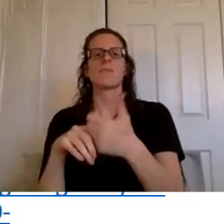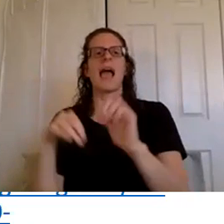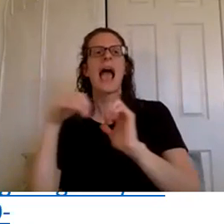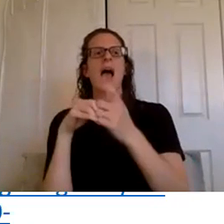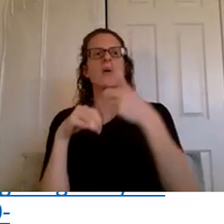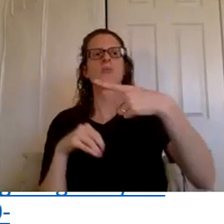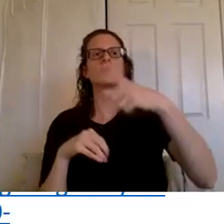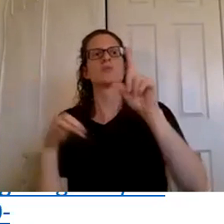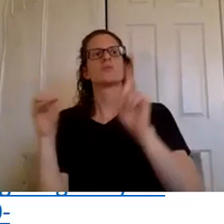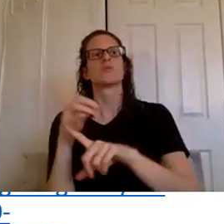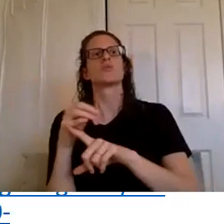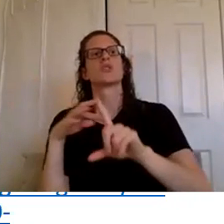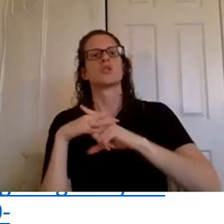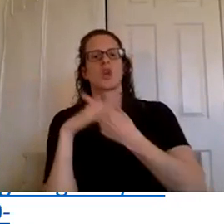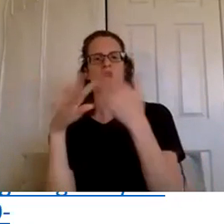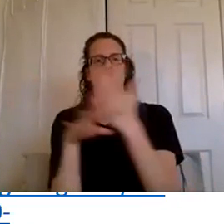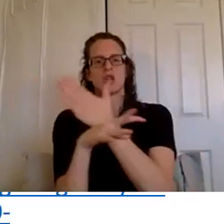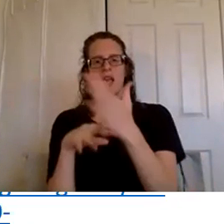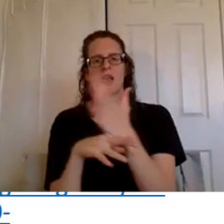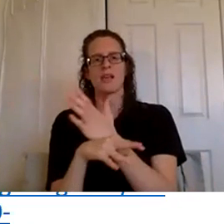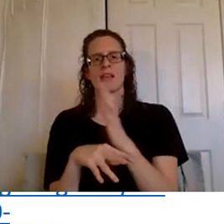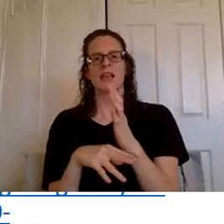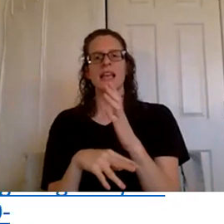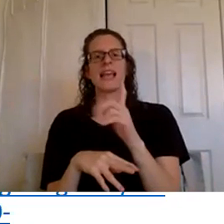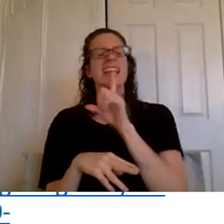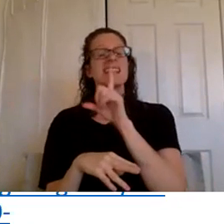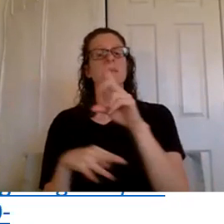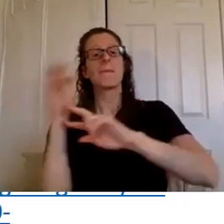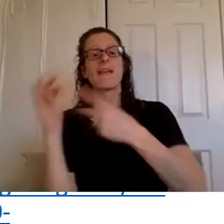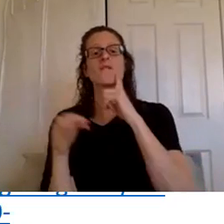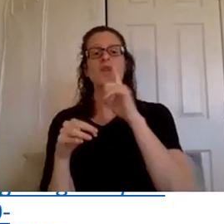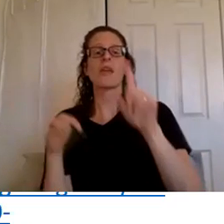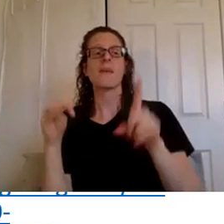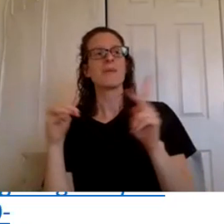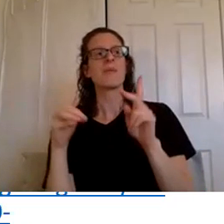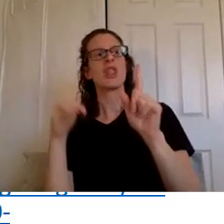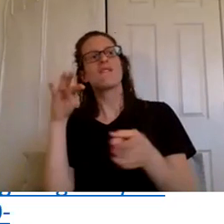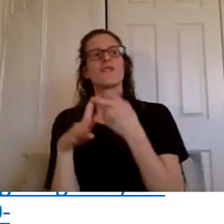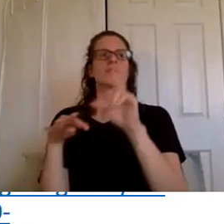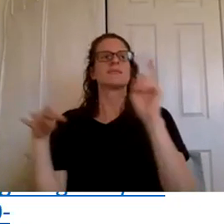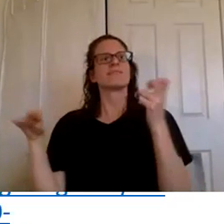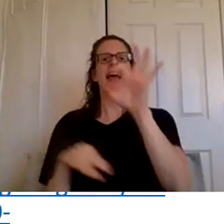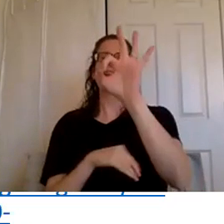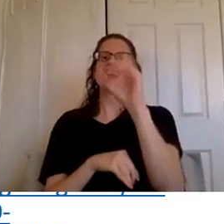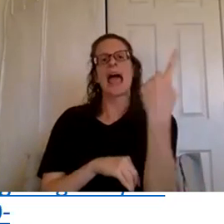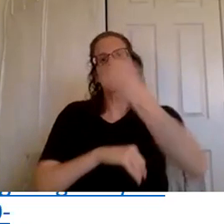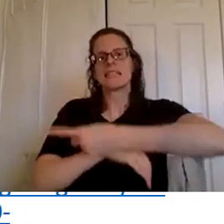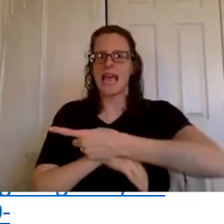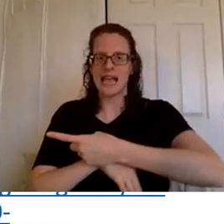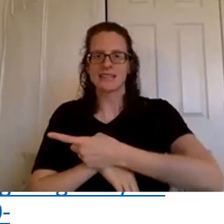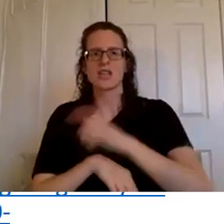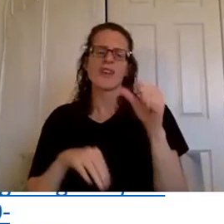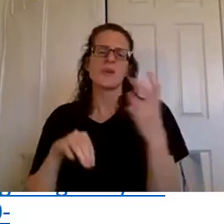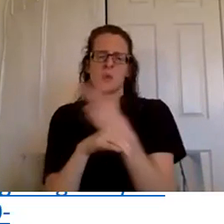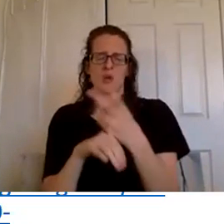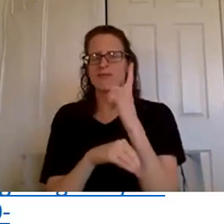it's meant for people who are in their first 90 days of sharing and um you can use it beyond 90 days of course